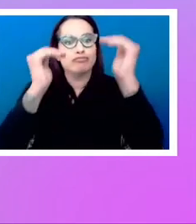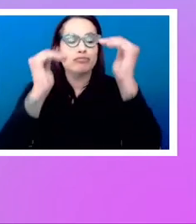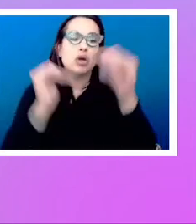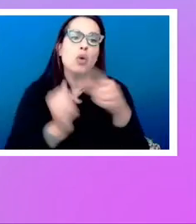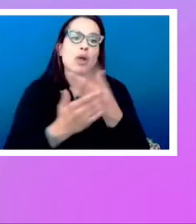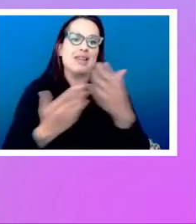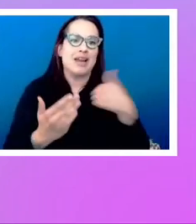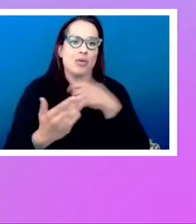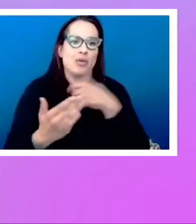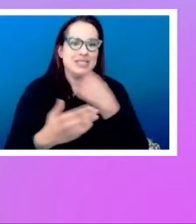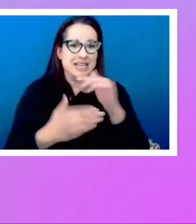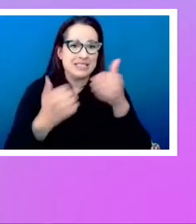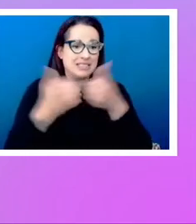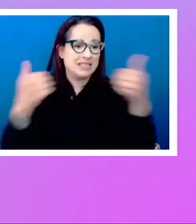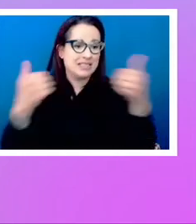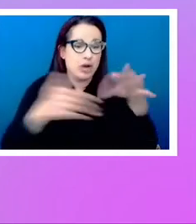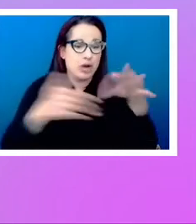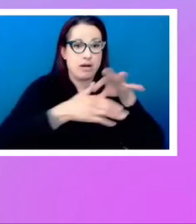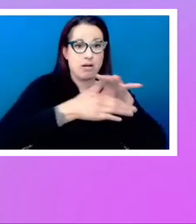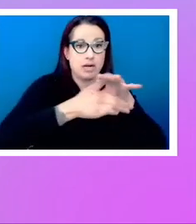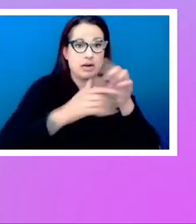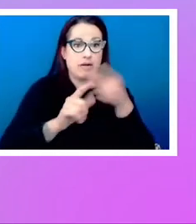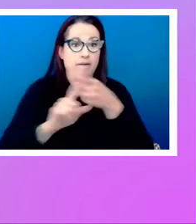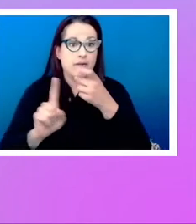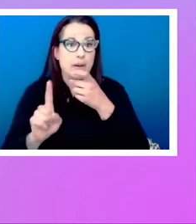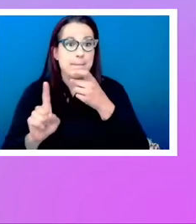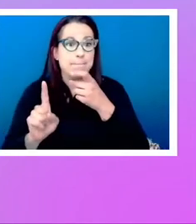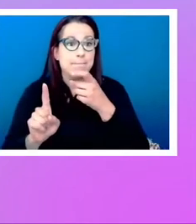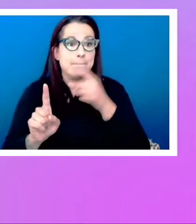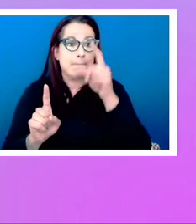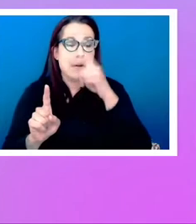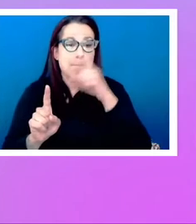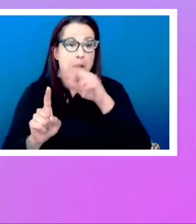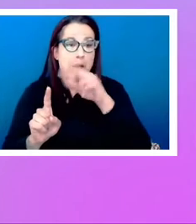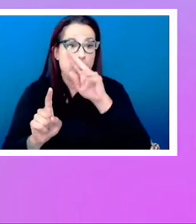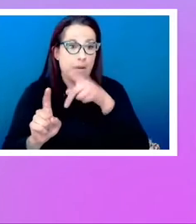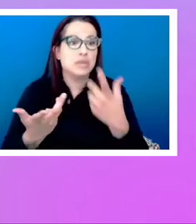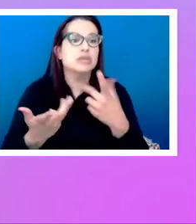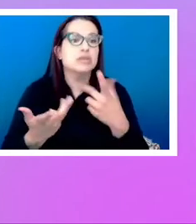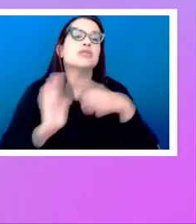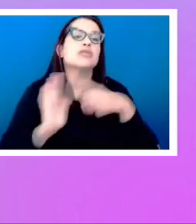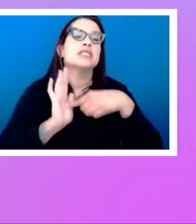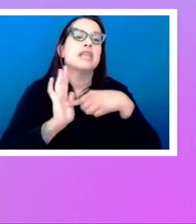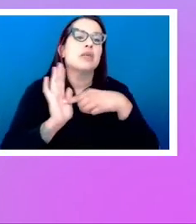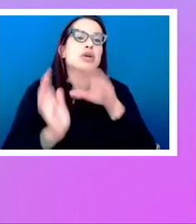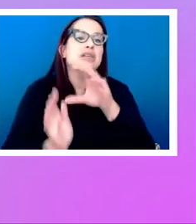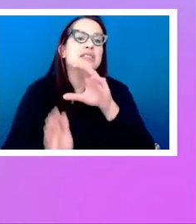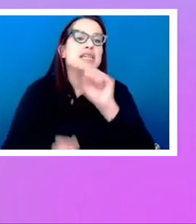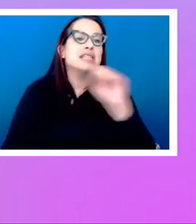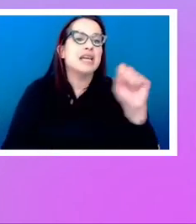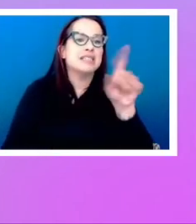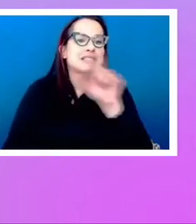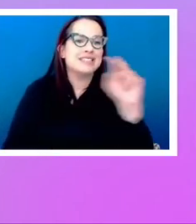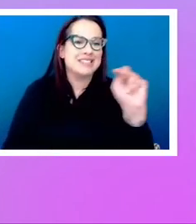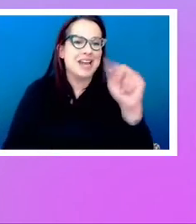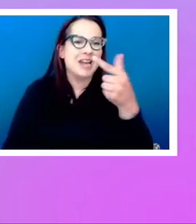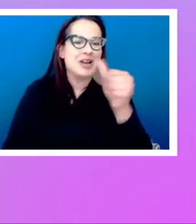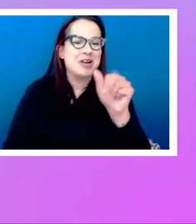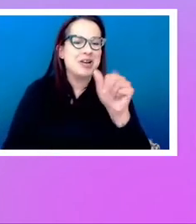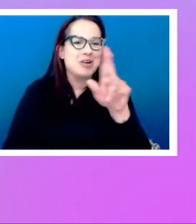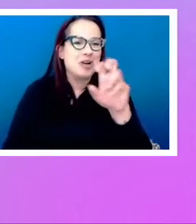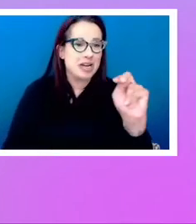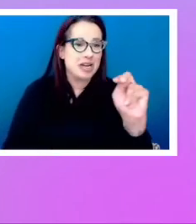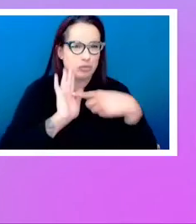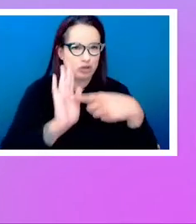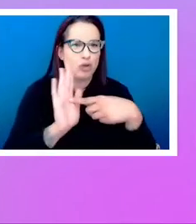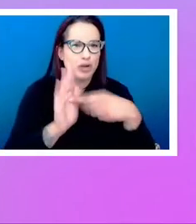your content from the markup. And so we had sites like the CSS Zen Garden, which I'm showing a screenshot of